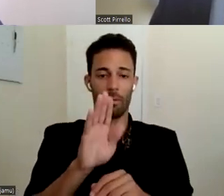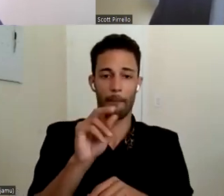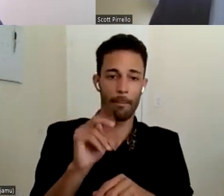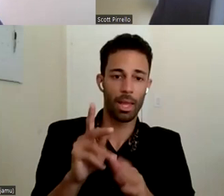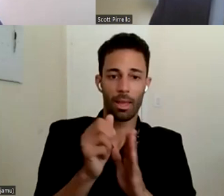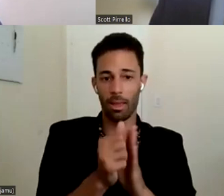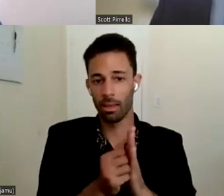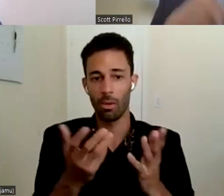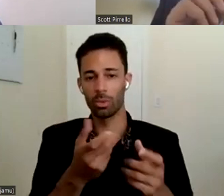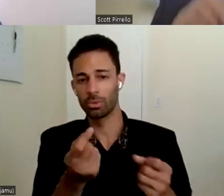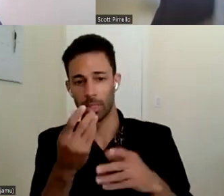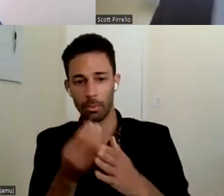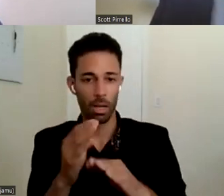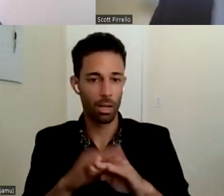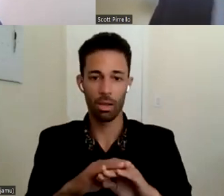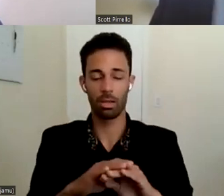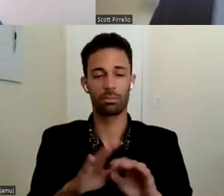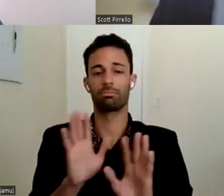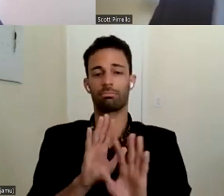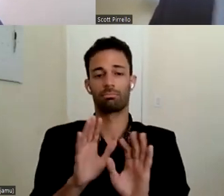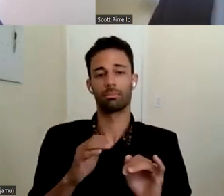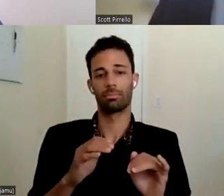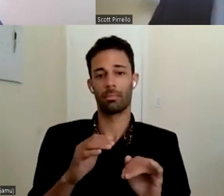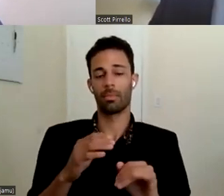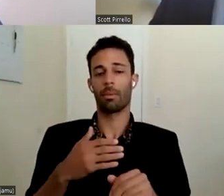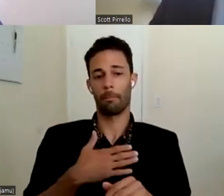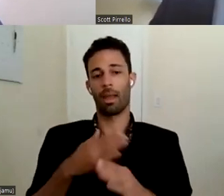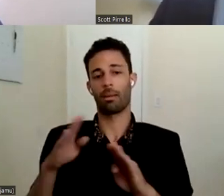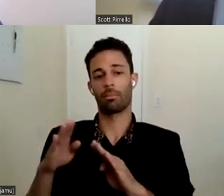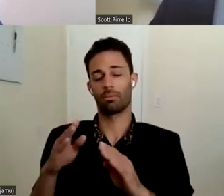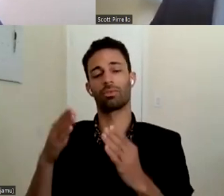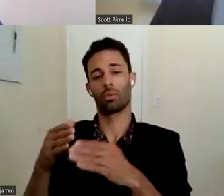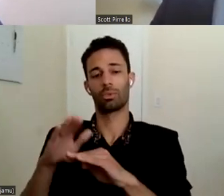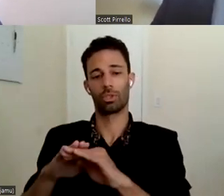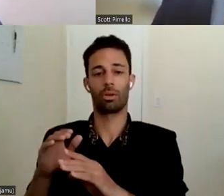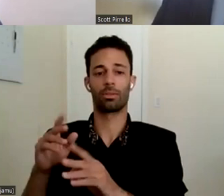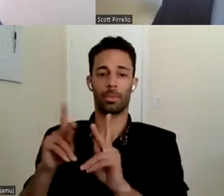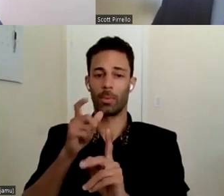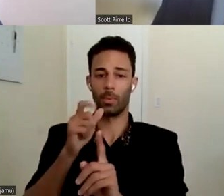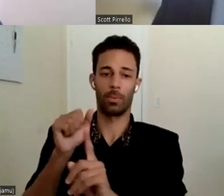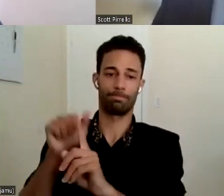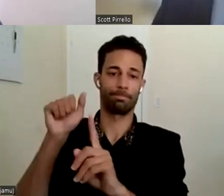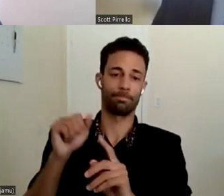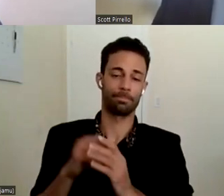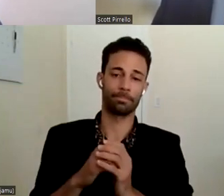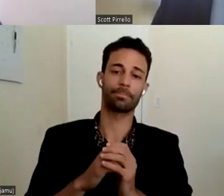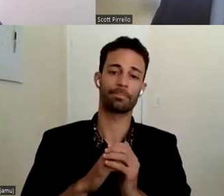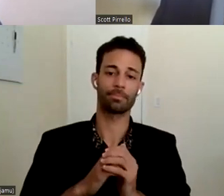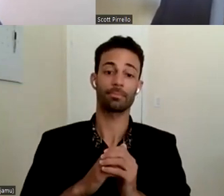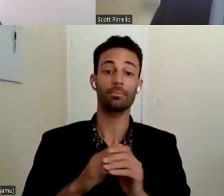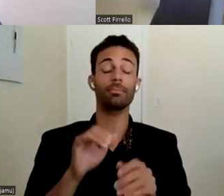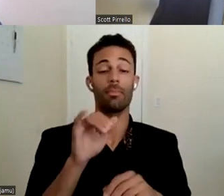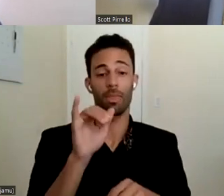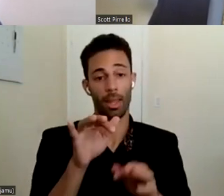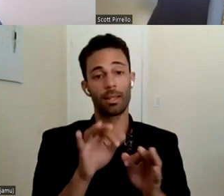but that's the specific type of behavior that that I was focusing on that is such an important point I really